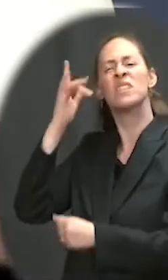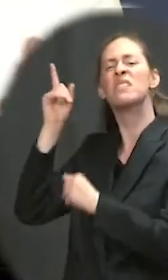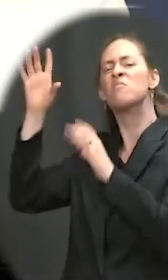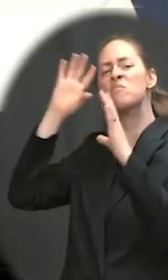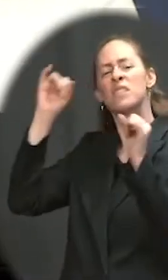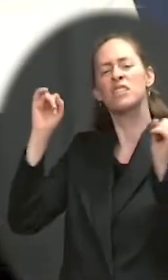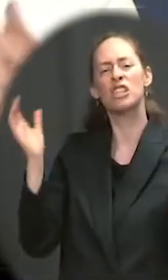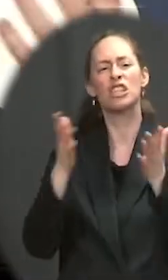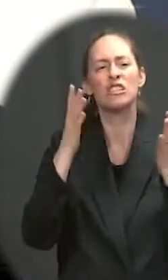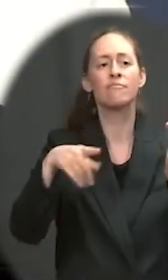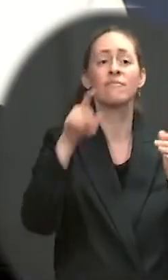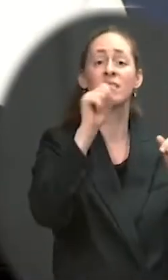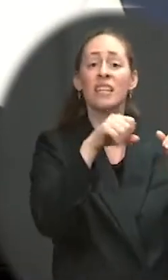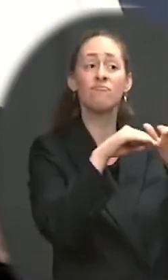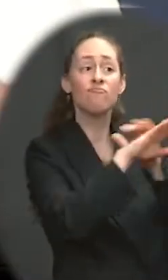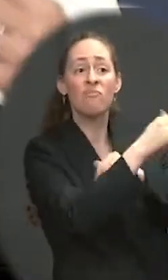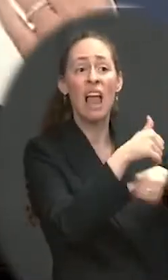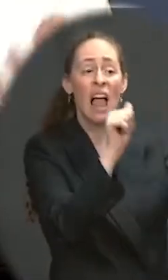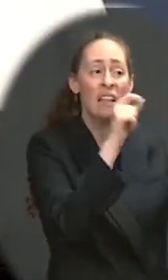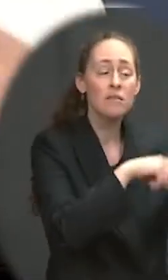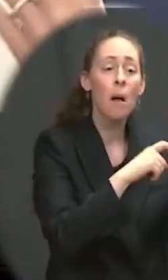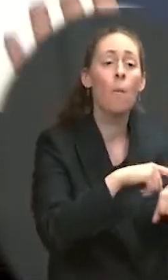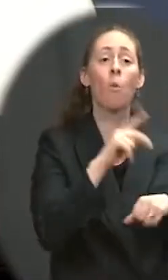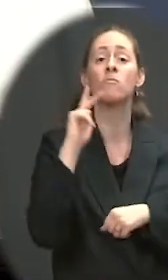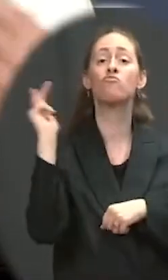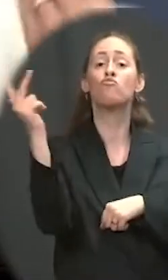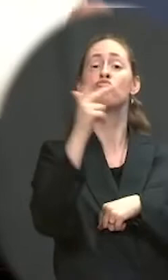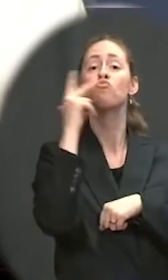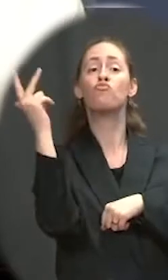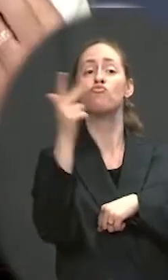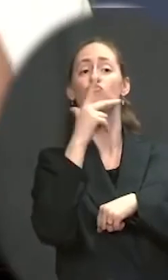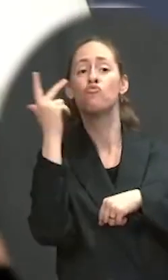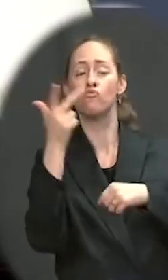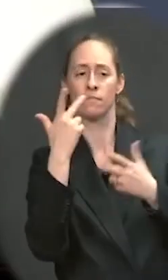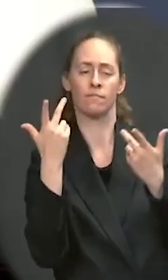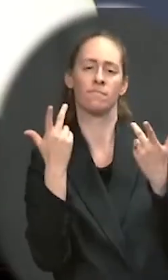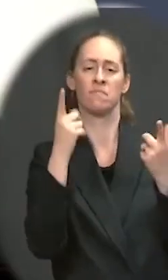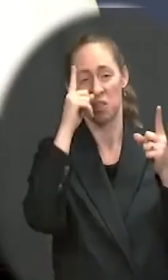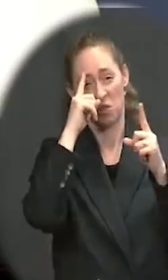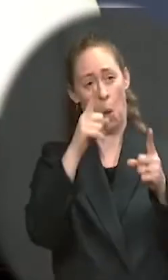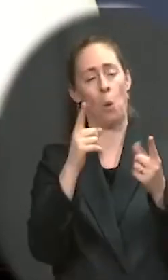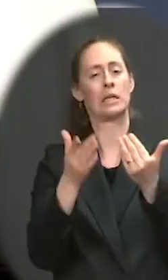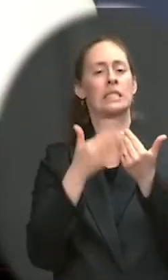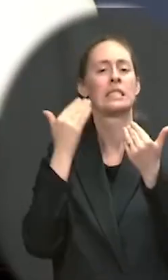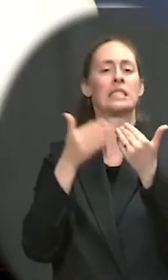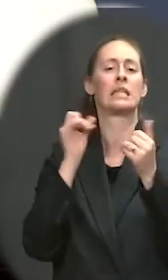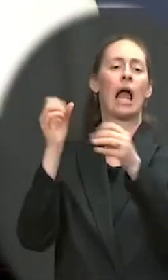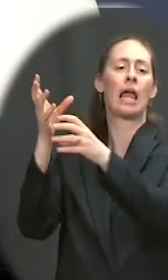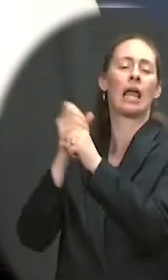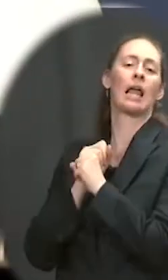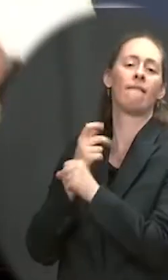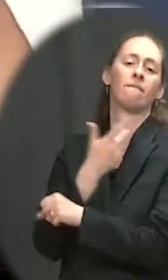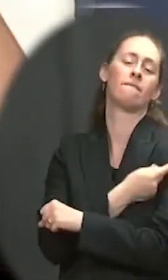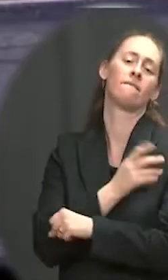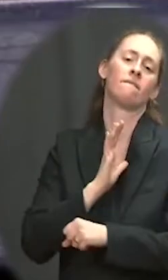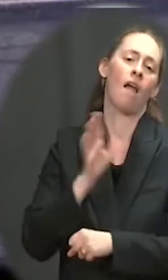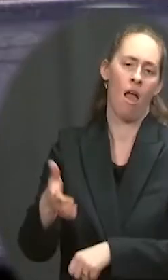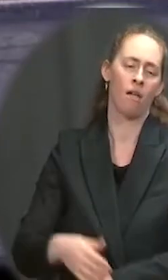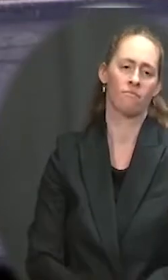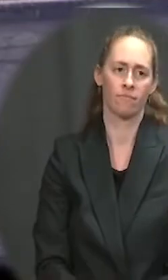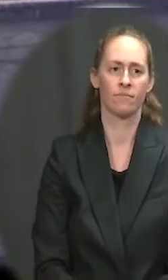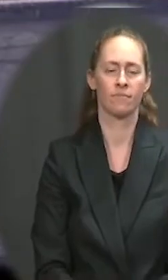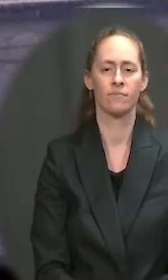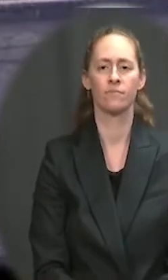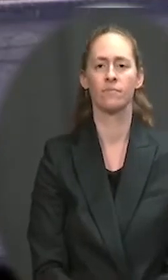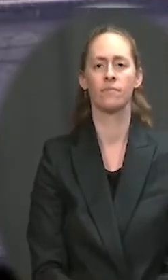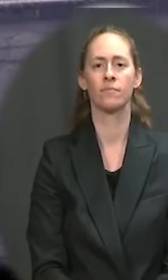with primary care physicians and doctors to make it even easier and more accessible for people to get the vaccine. Just one more on tomorrow on the trip to